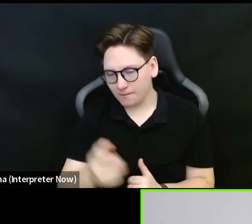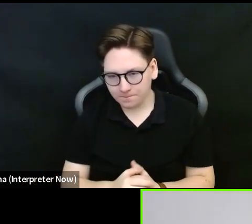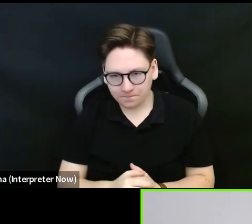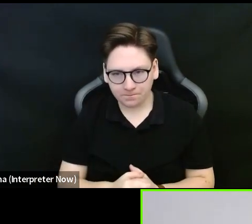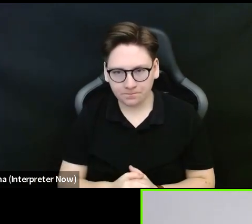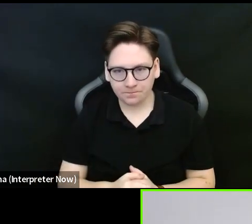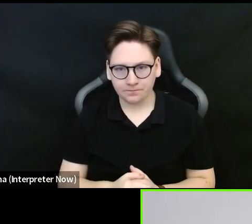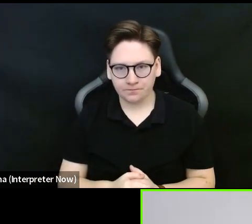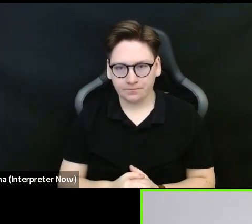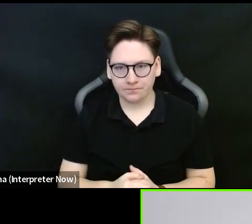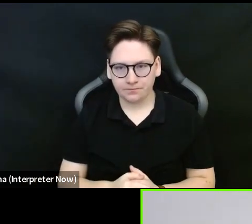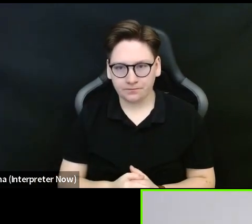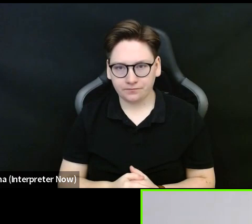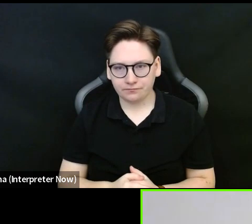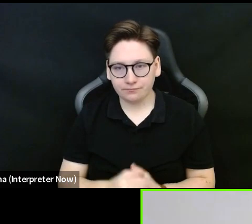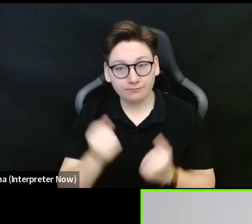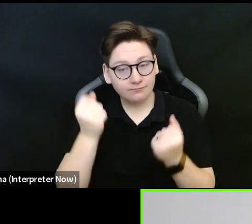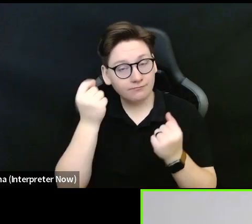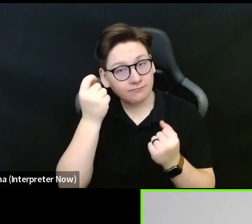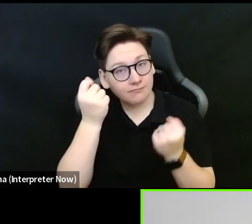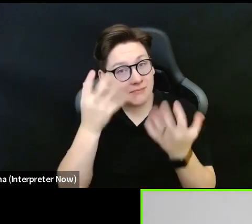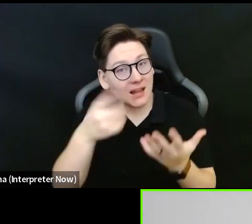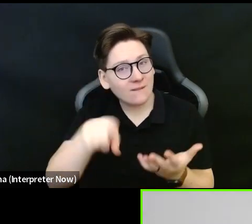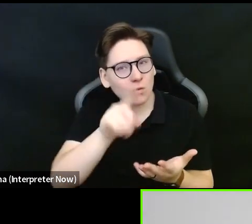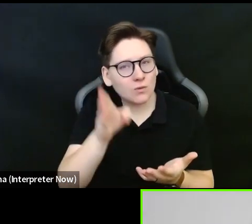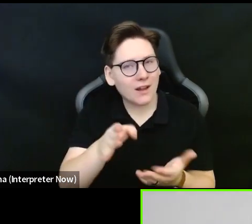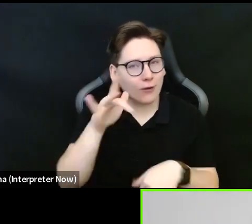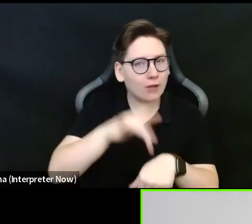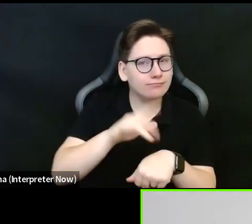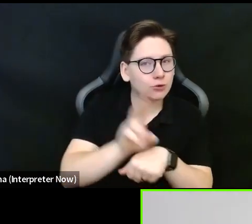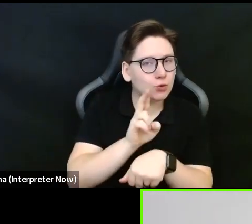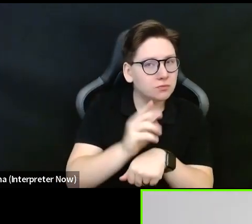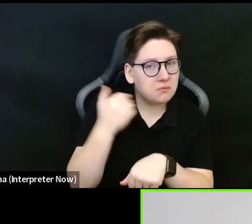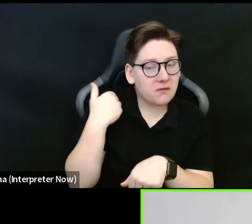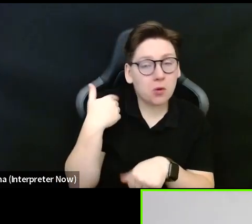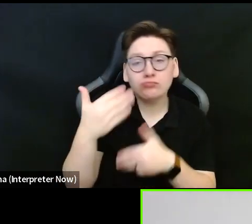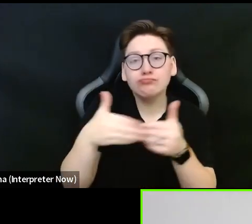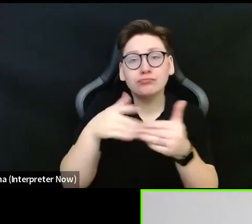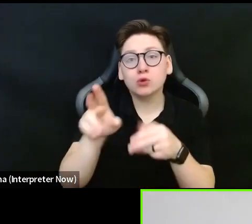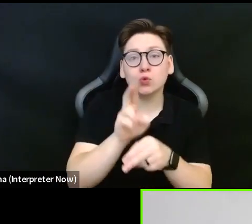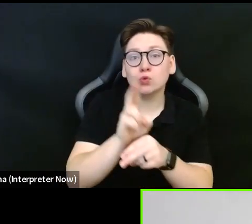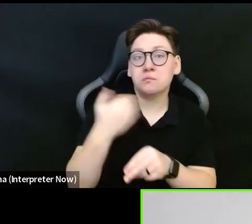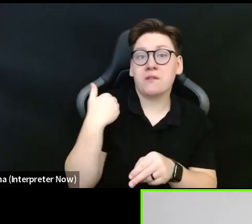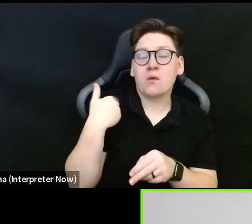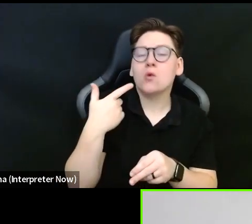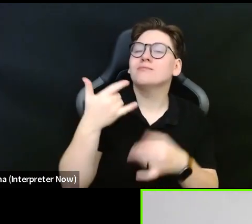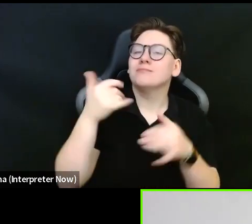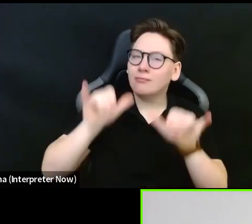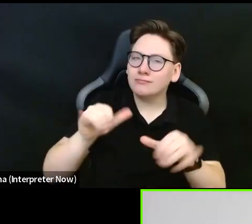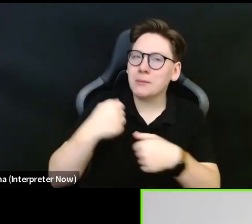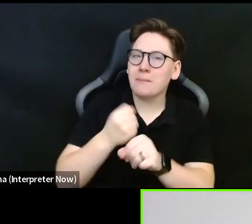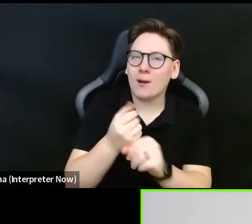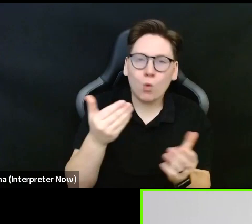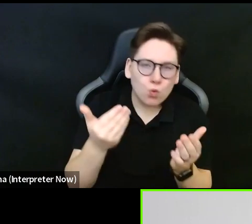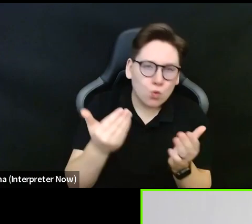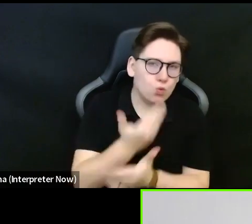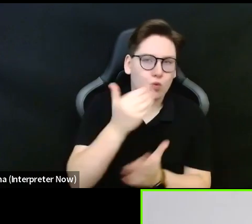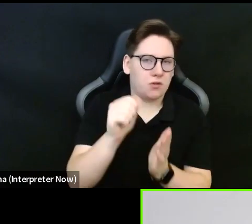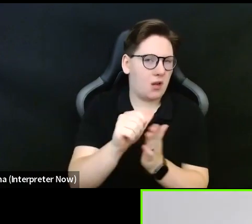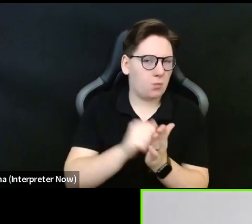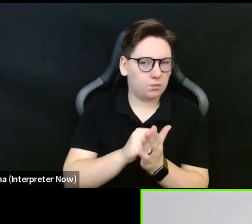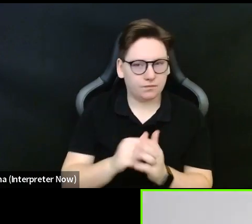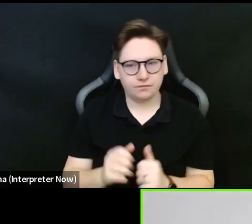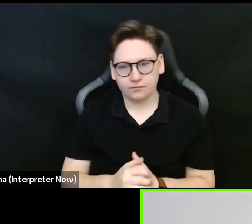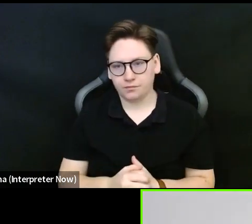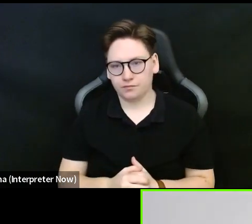Second, many of you have never used go smart before, but even if you have in the past, you'll have to create a new account. The third